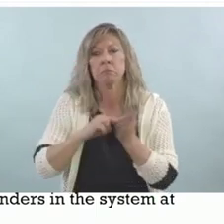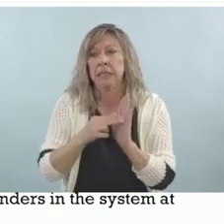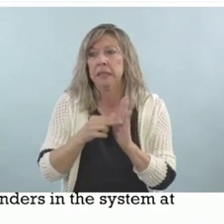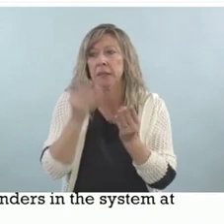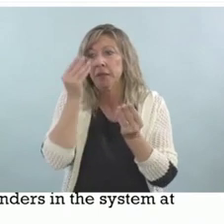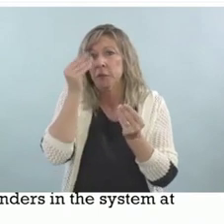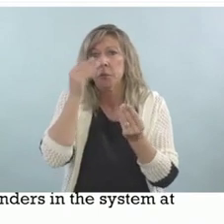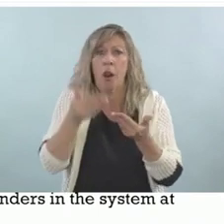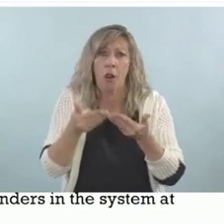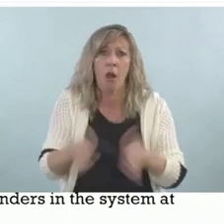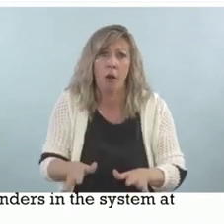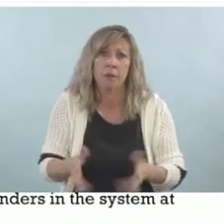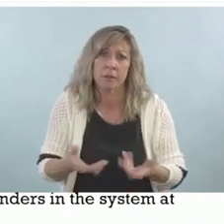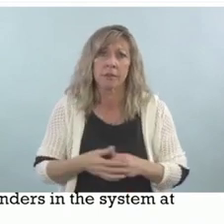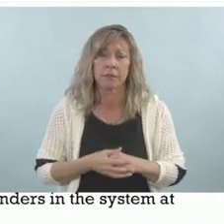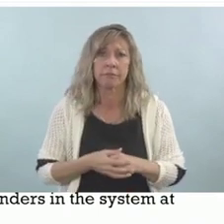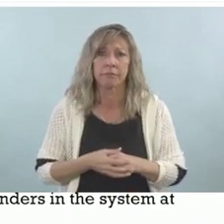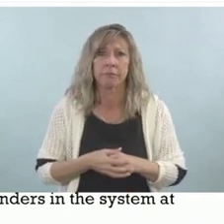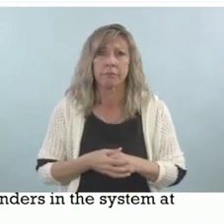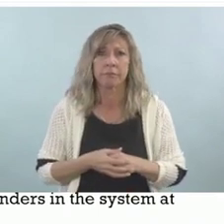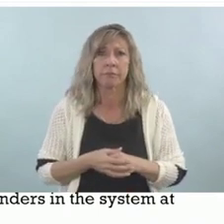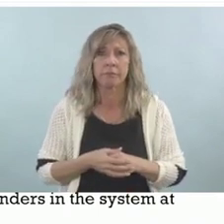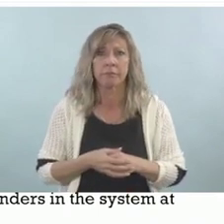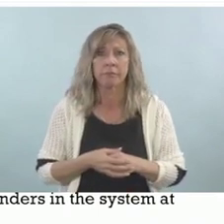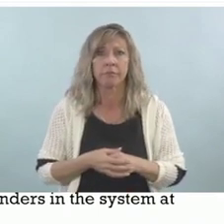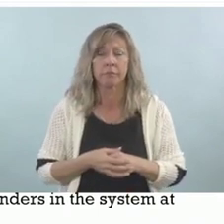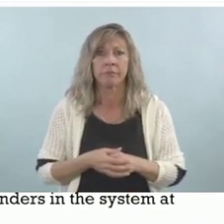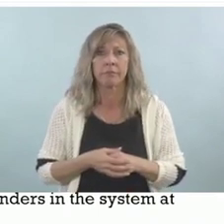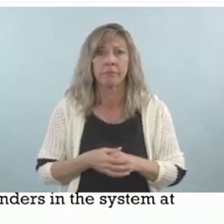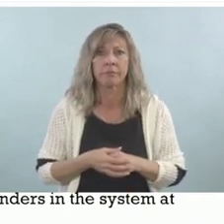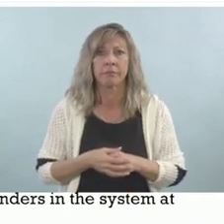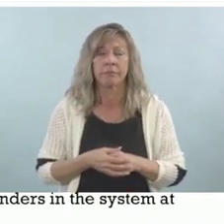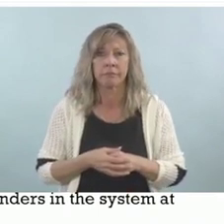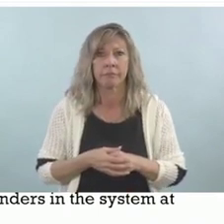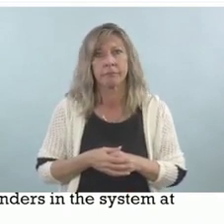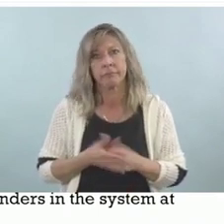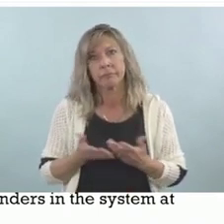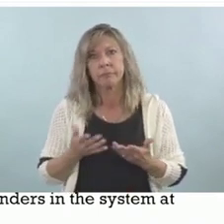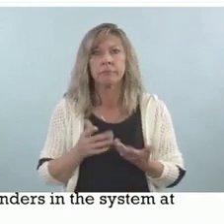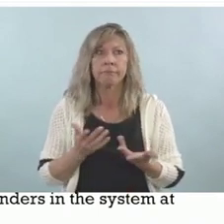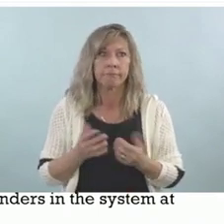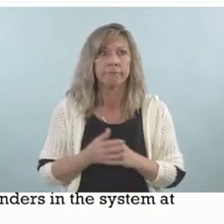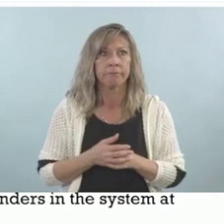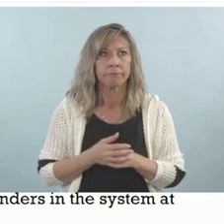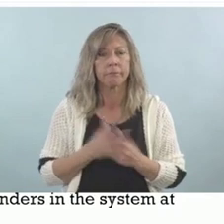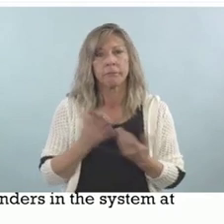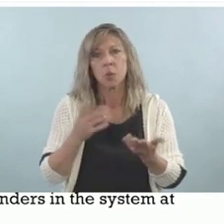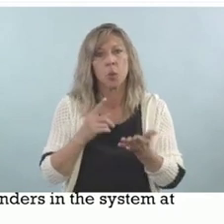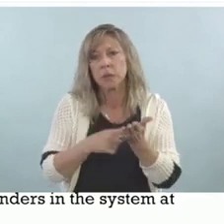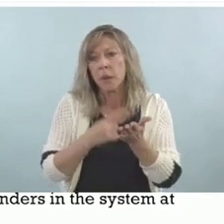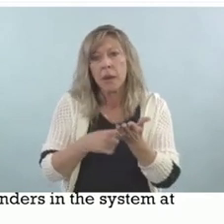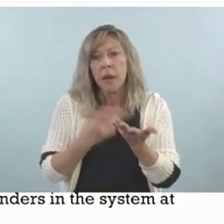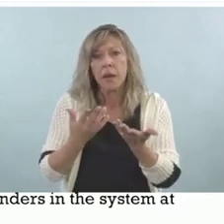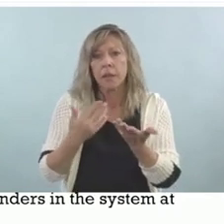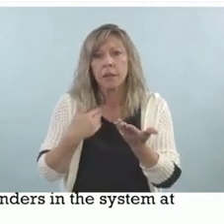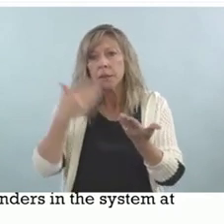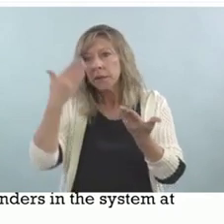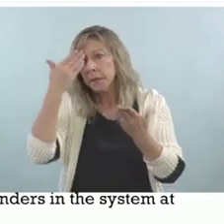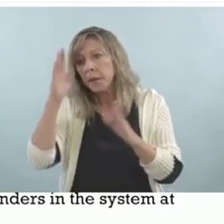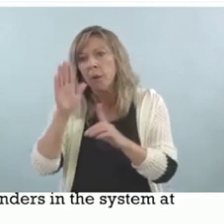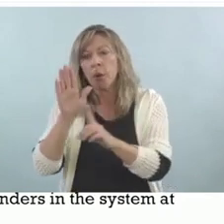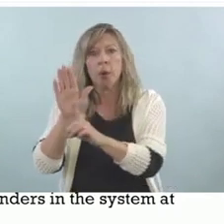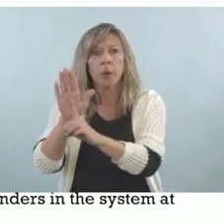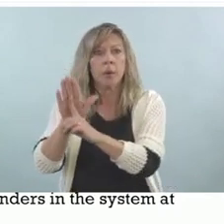like what kind of illnesses have they had.